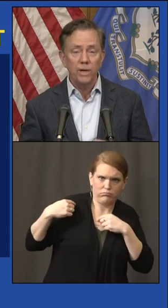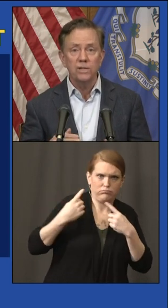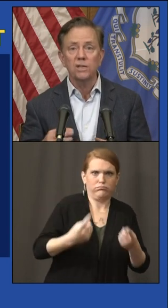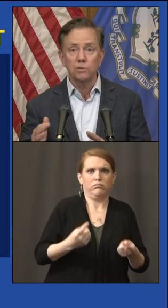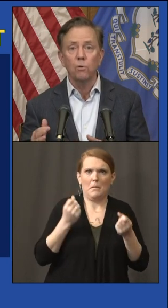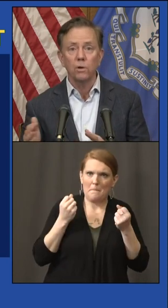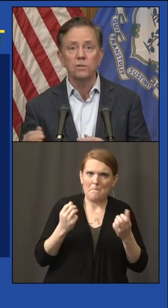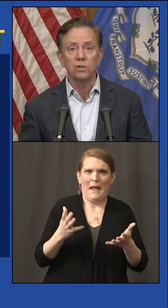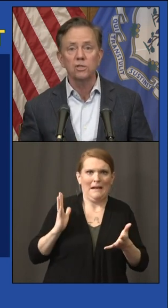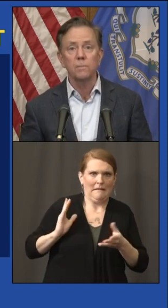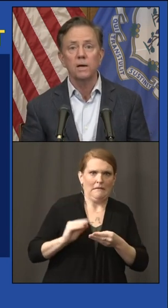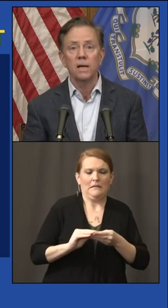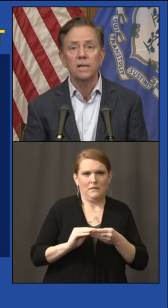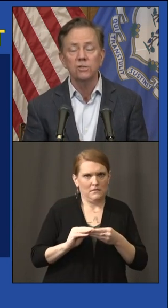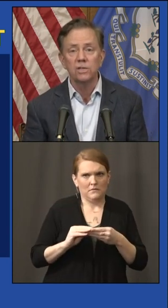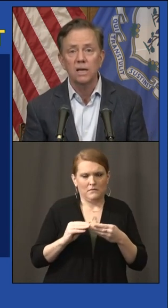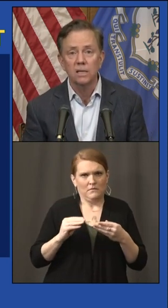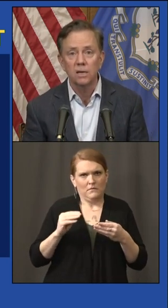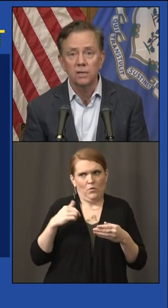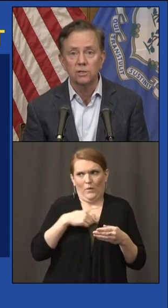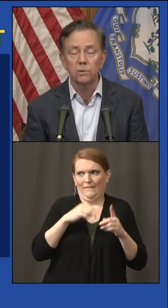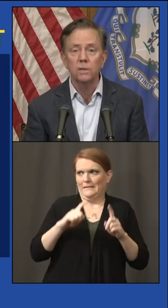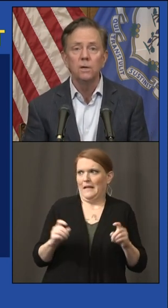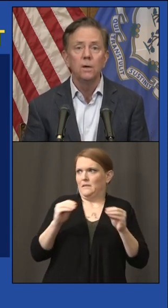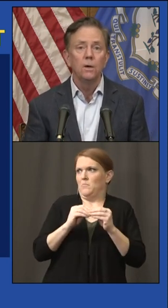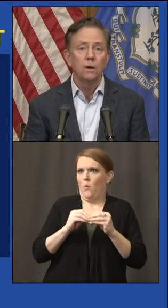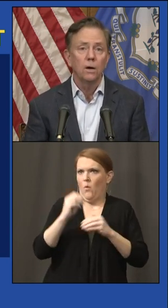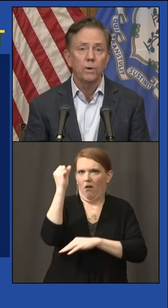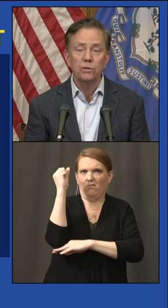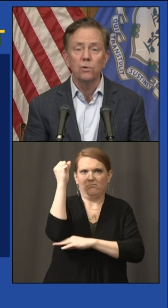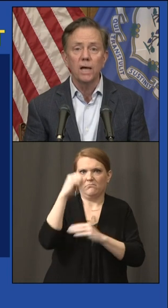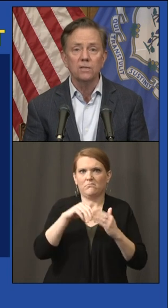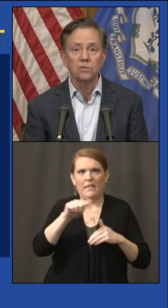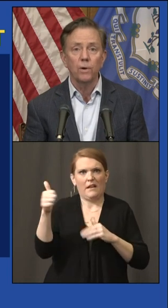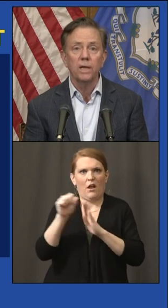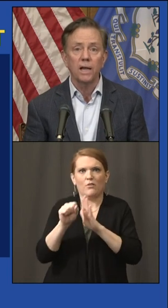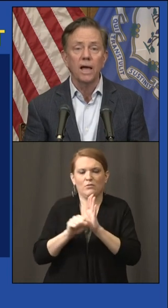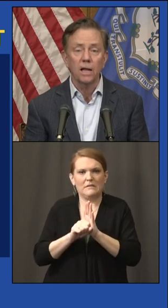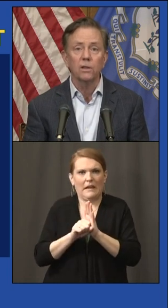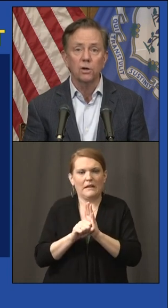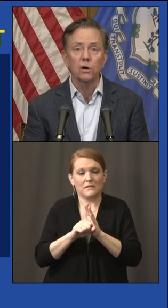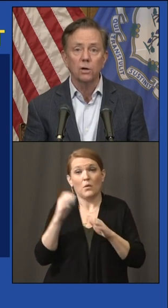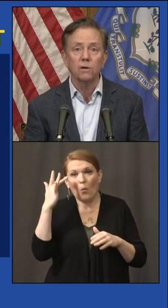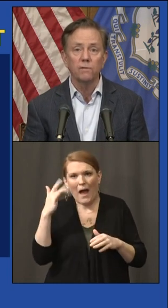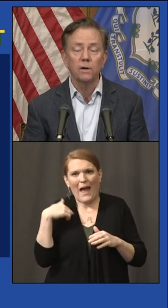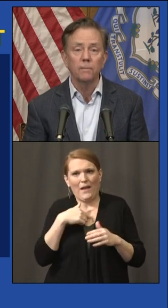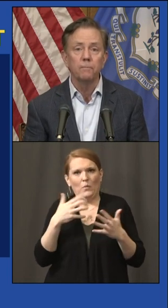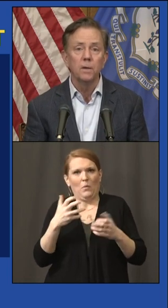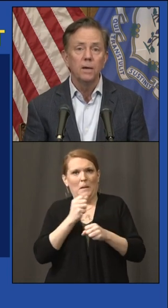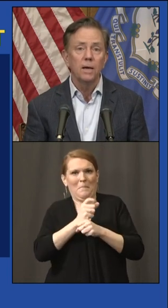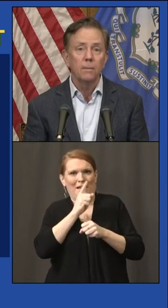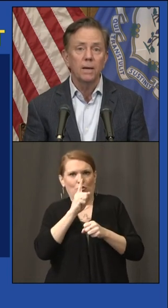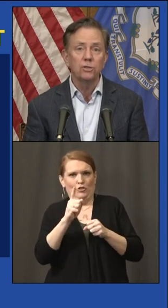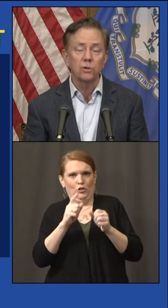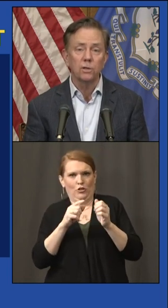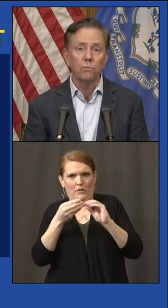We test more than just about any state in the country. We do that so we can get ahead of the curve. And make sure that we